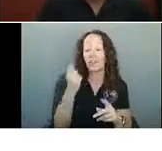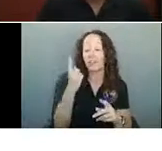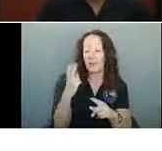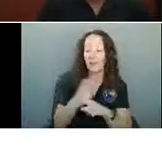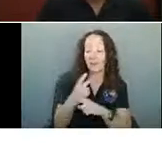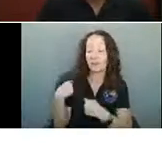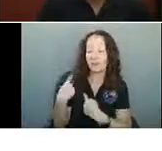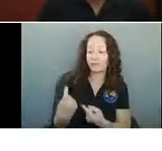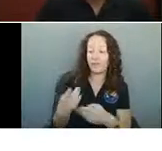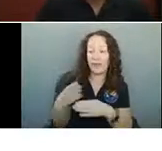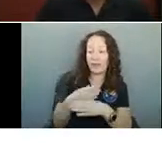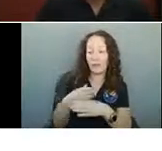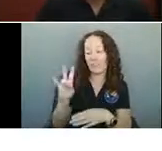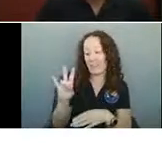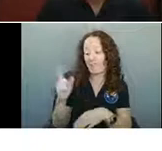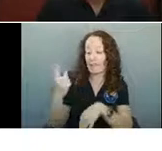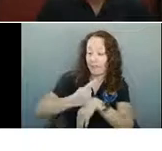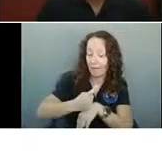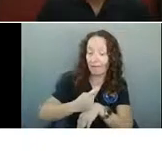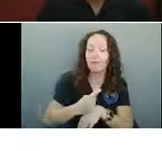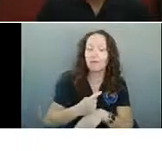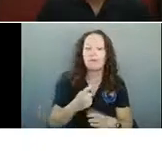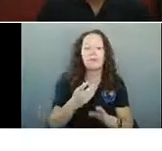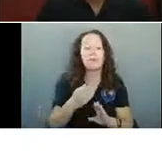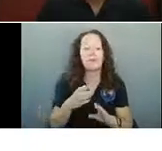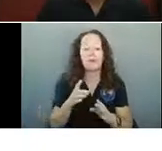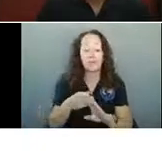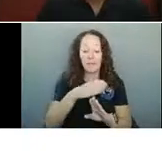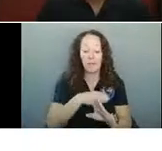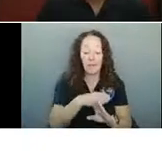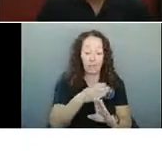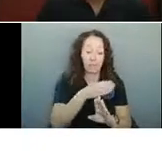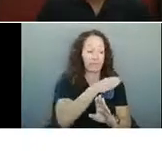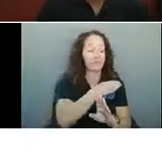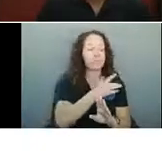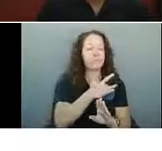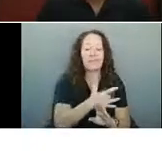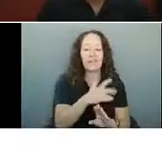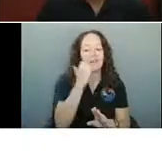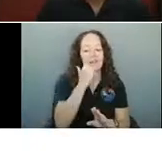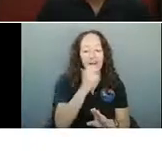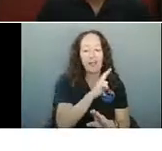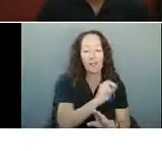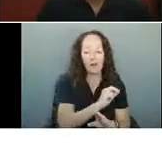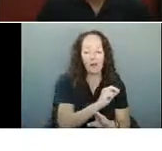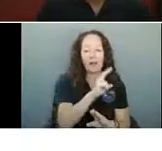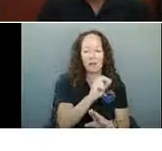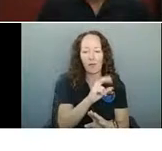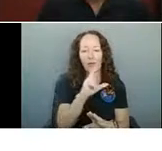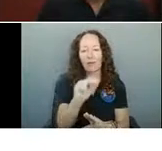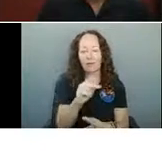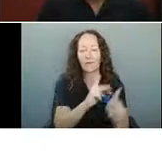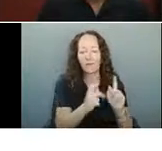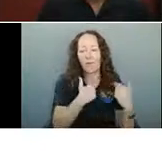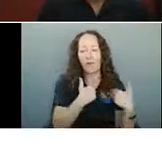On the weeks prior to this one, we were averaging about 30 cases a day. And so they take that 30 times that by seven.